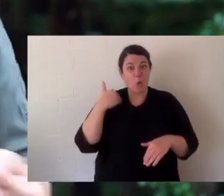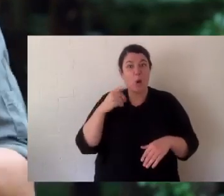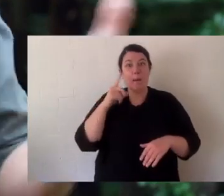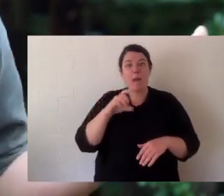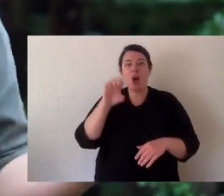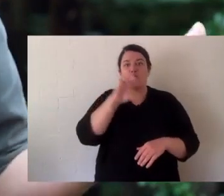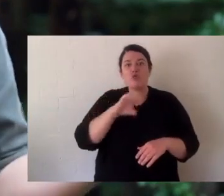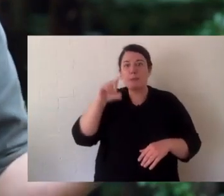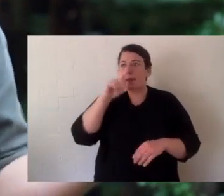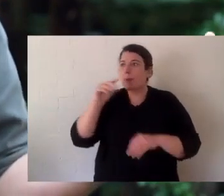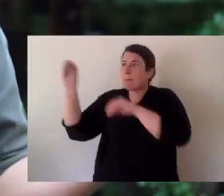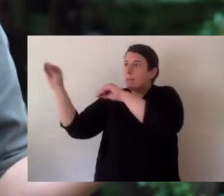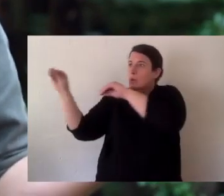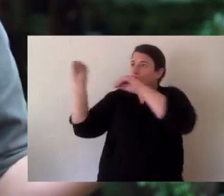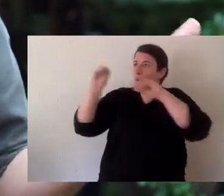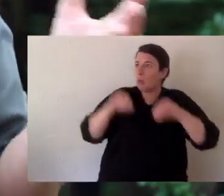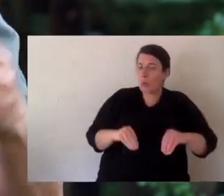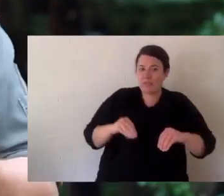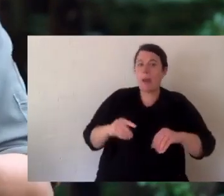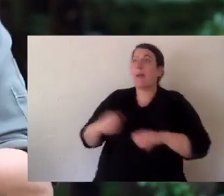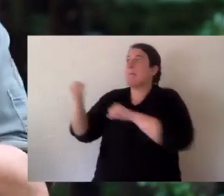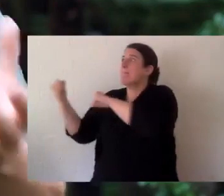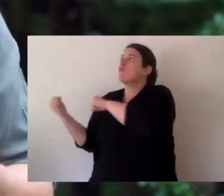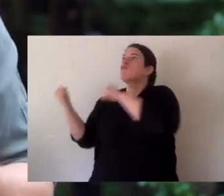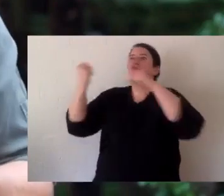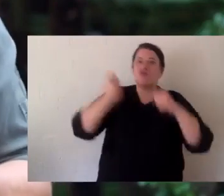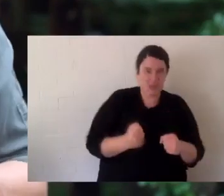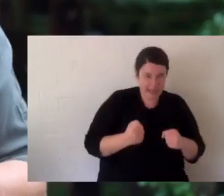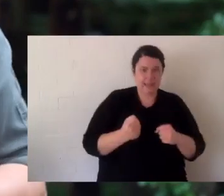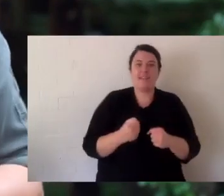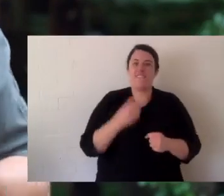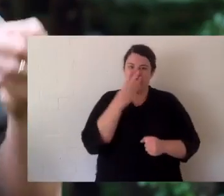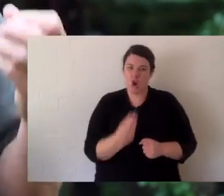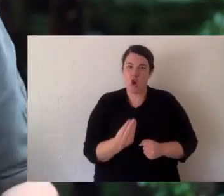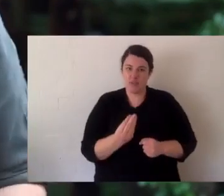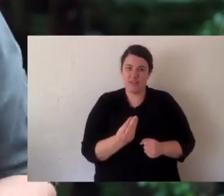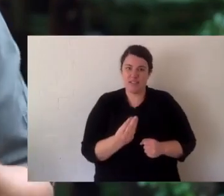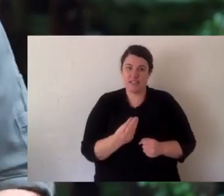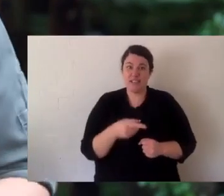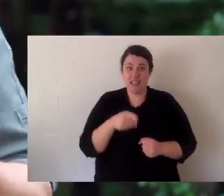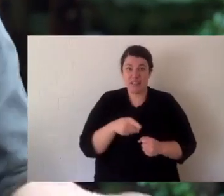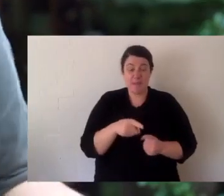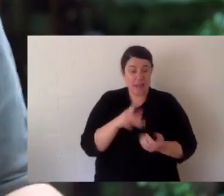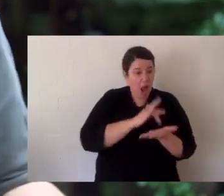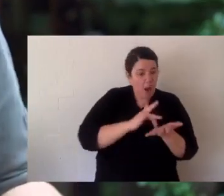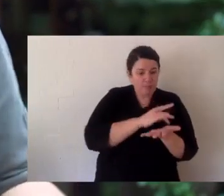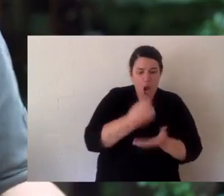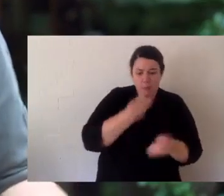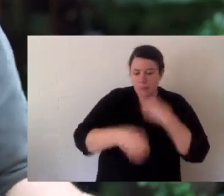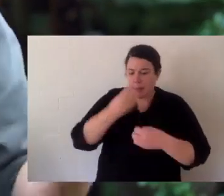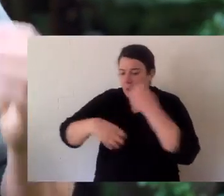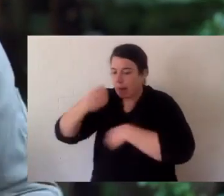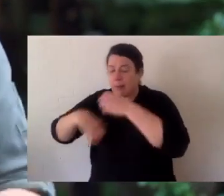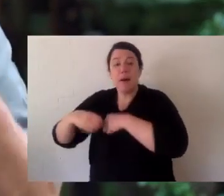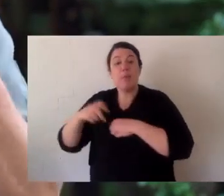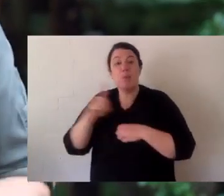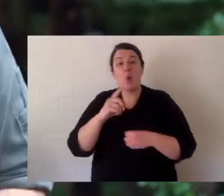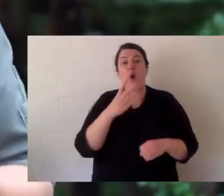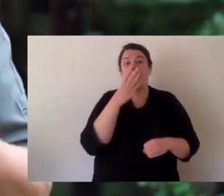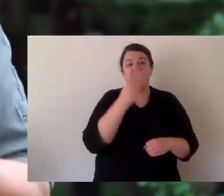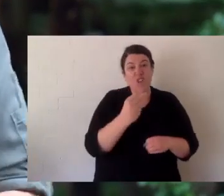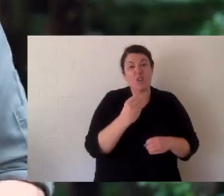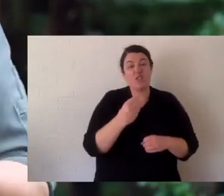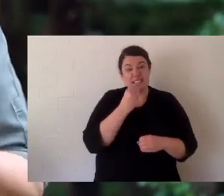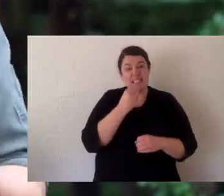feral fox. We didn't have them in Australia. Now when Europeans brought the fox to Australia it learned how to hunt turtle eggs and almost